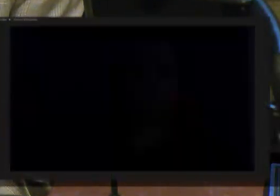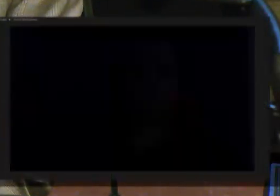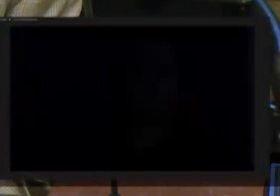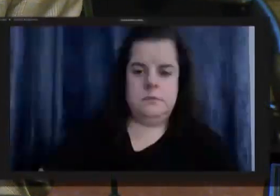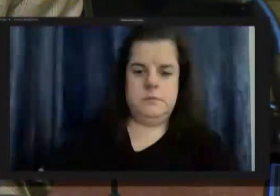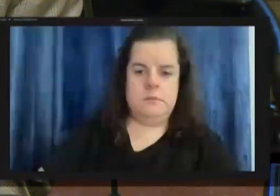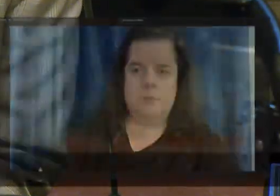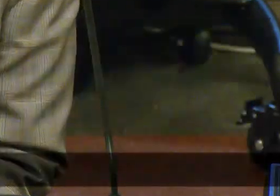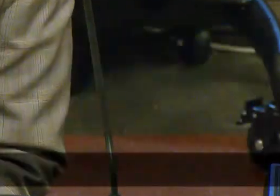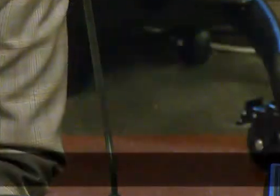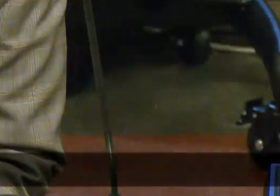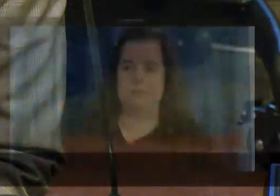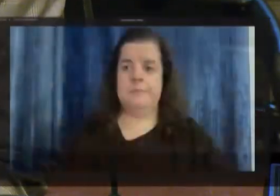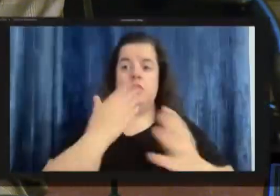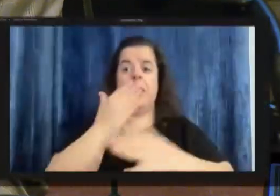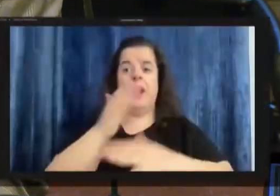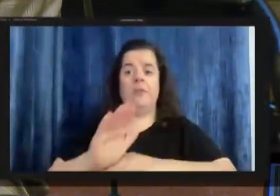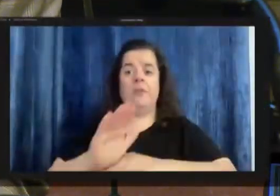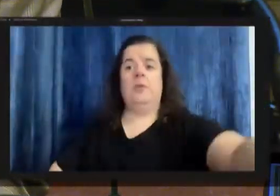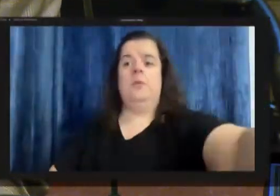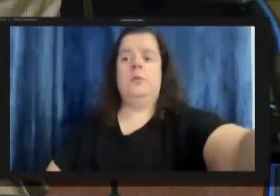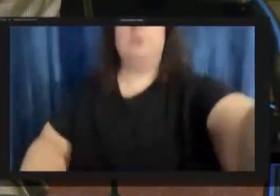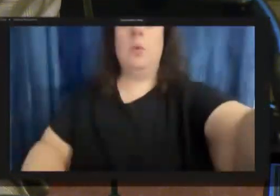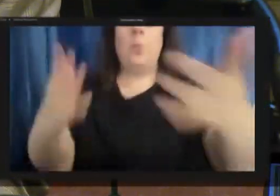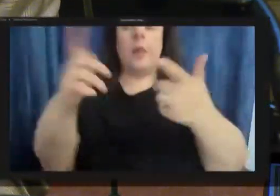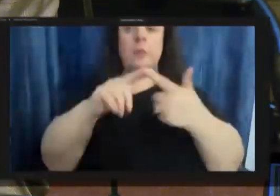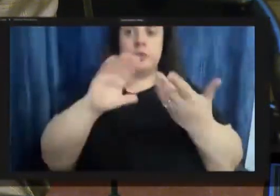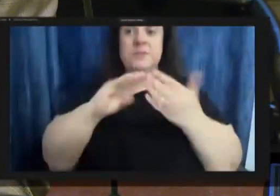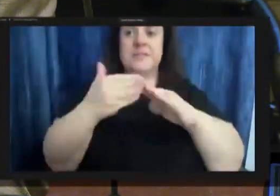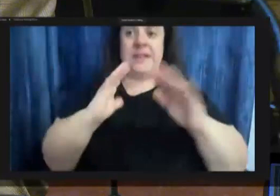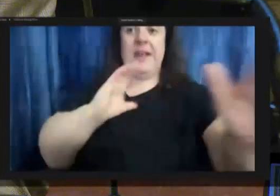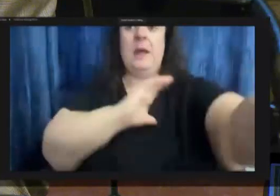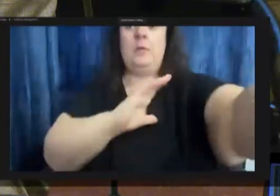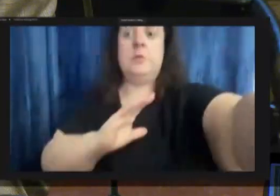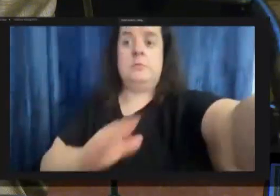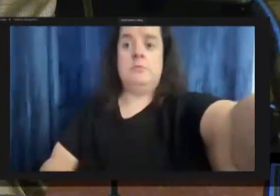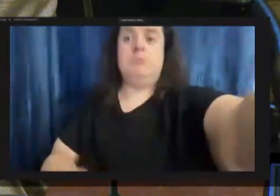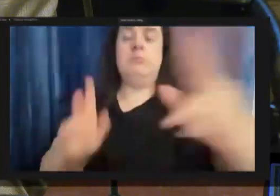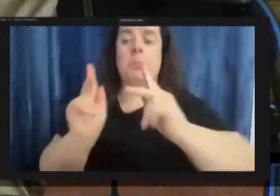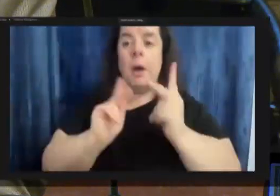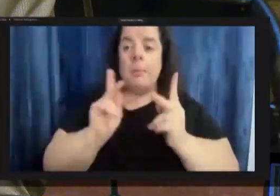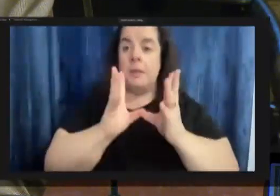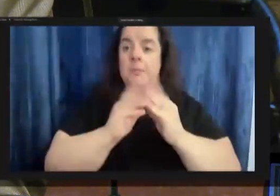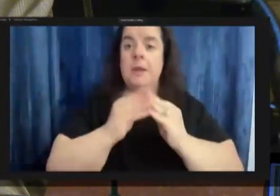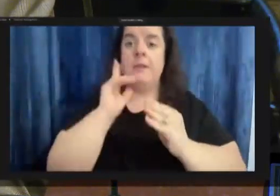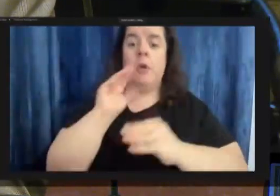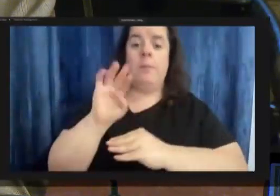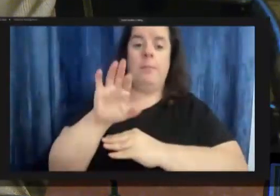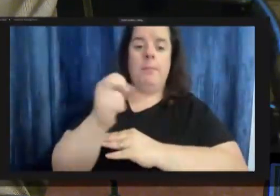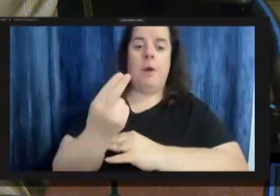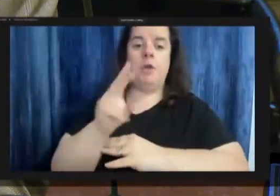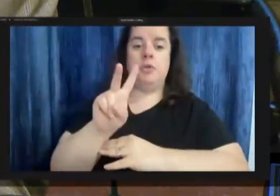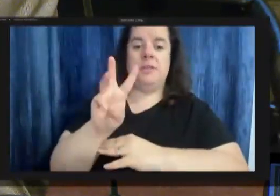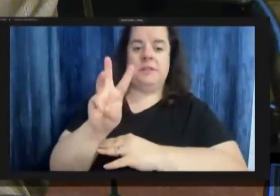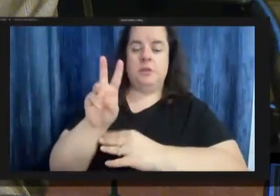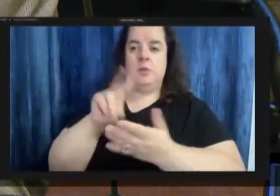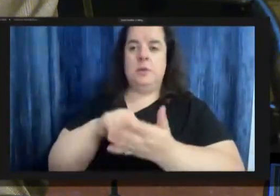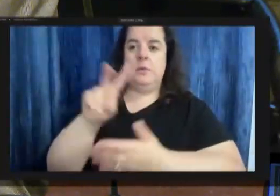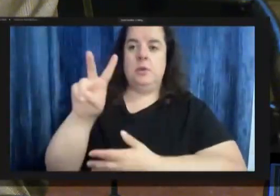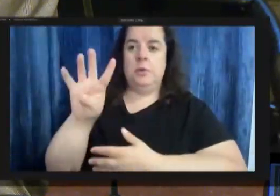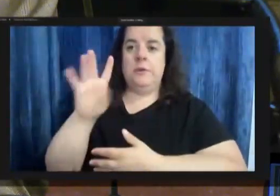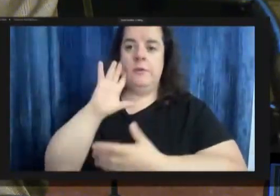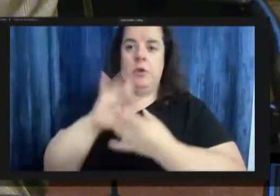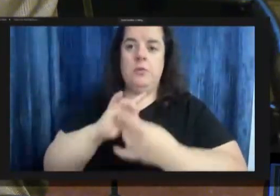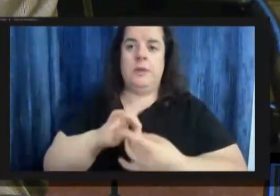good afternoon and welcome to pittsburgh city council cable cast public hearing for tuesday march 26 2024 relative to